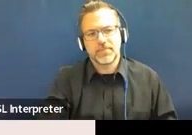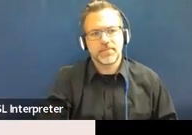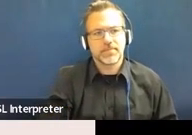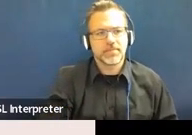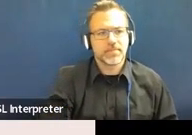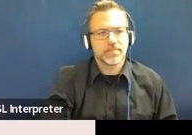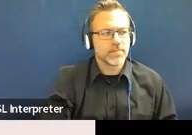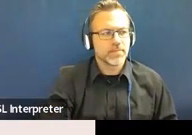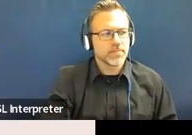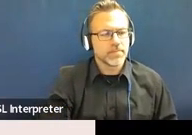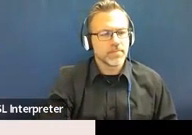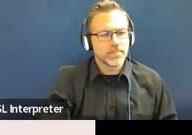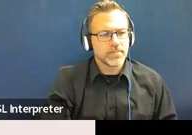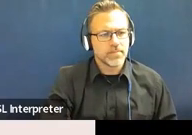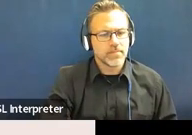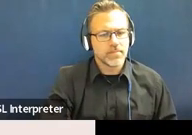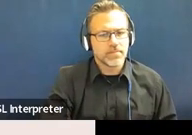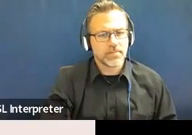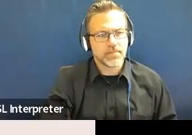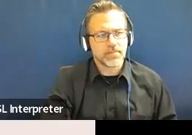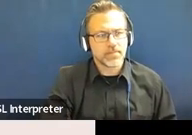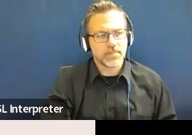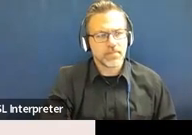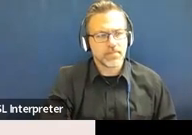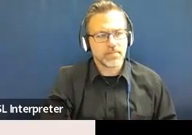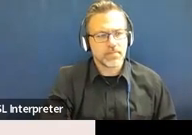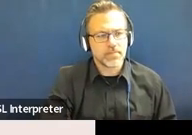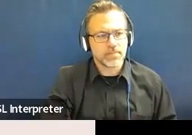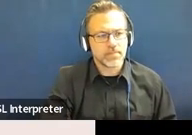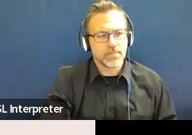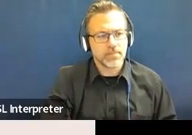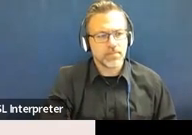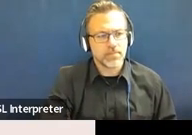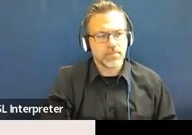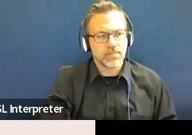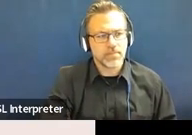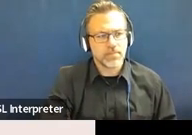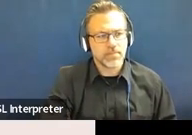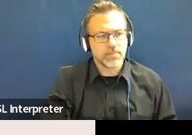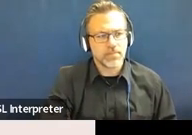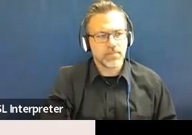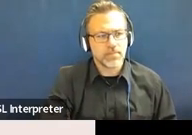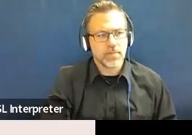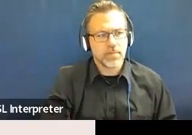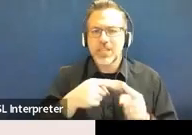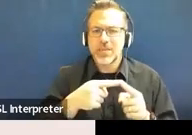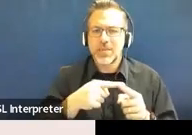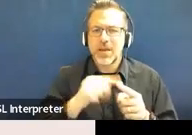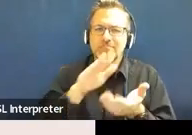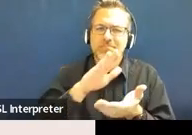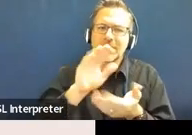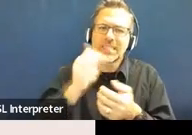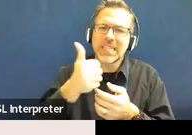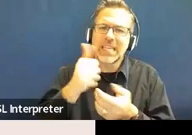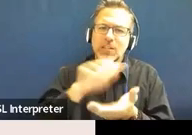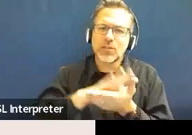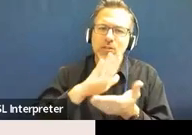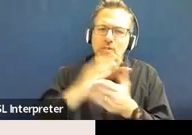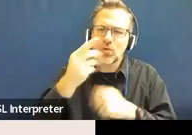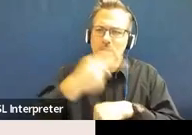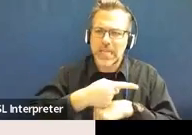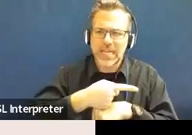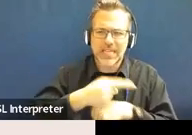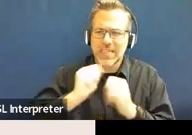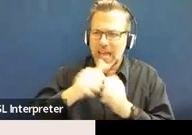Also talks about how this calculation of 10 school days is addressed. So, this could include